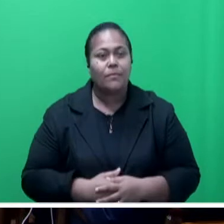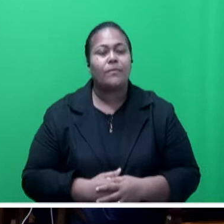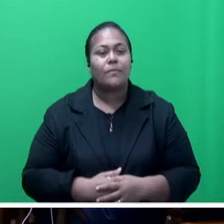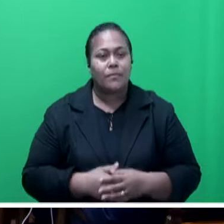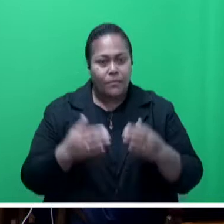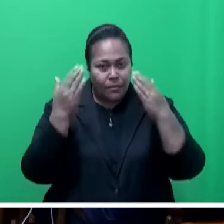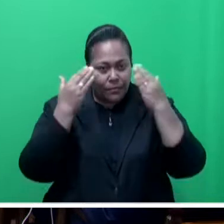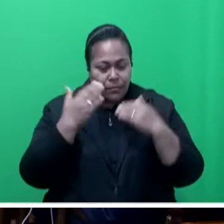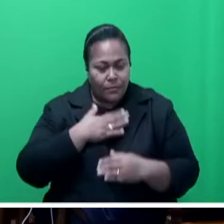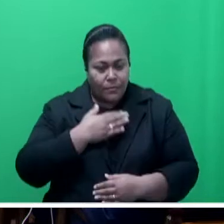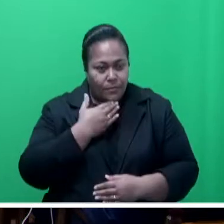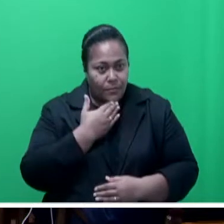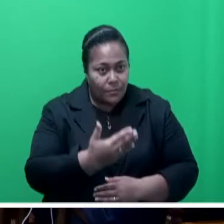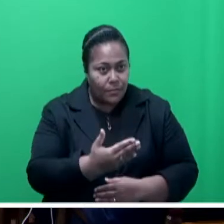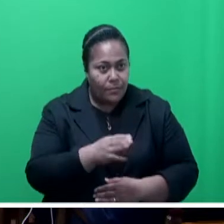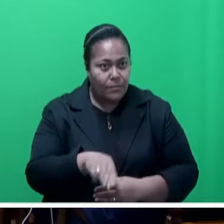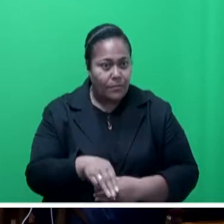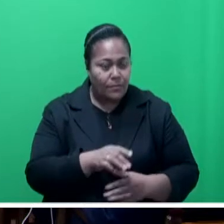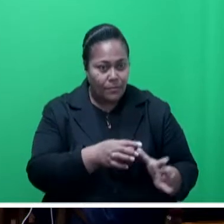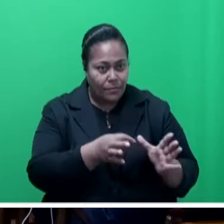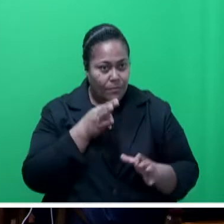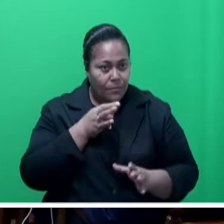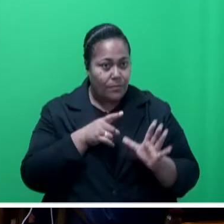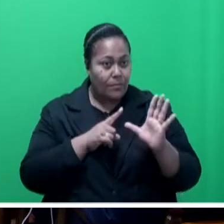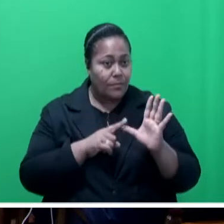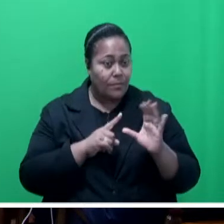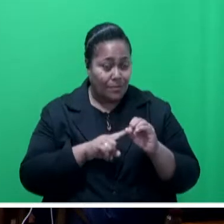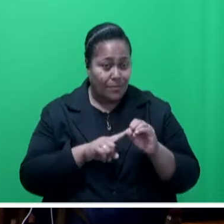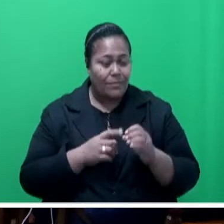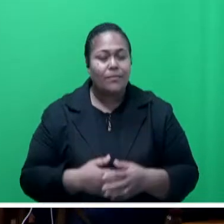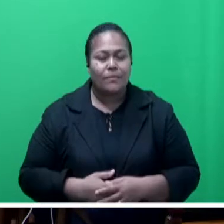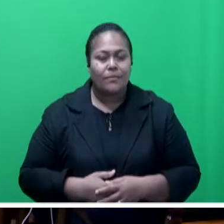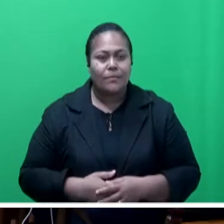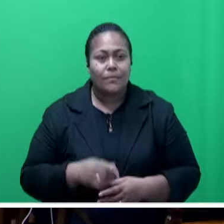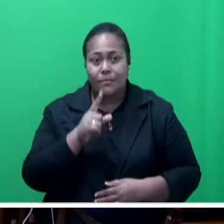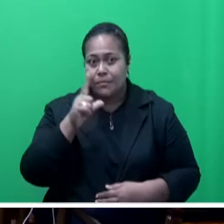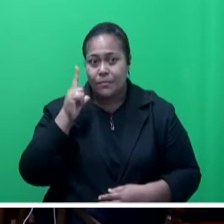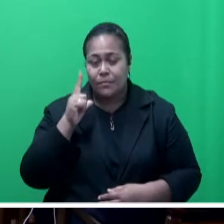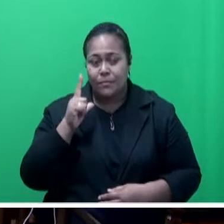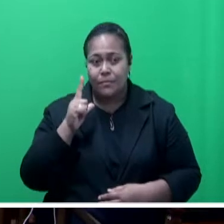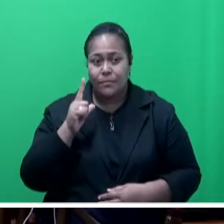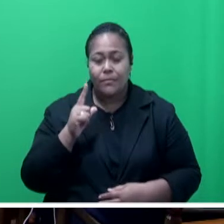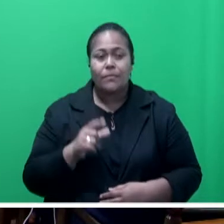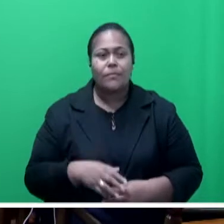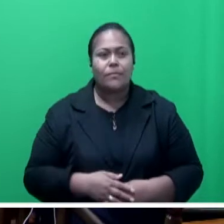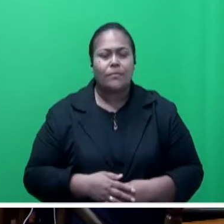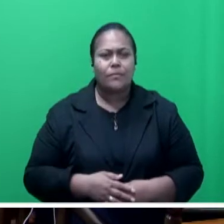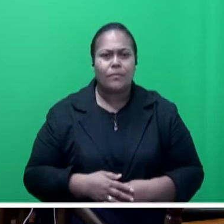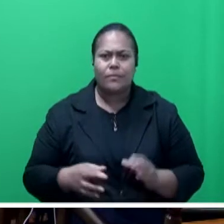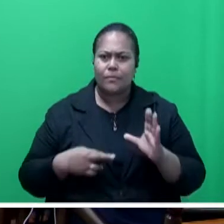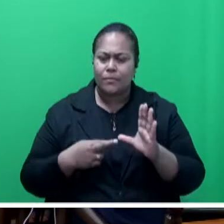I'd like to thank the Honourable Member for his question. Sir, mentioned yesterday in response to one of the other